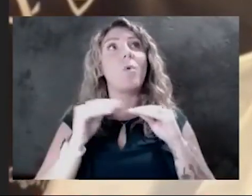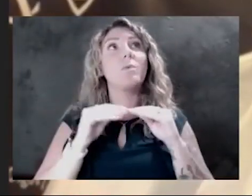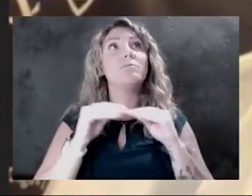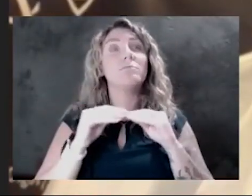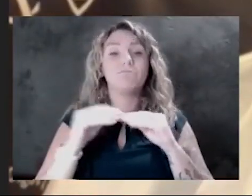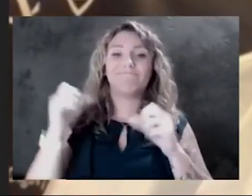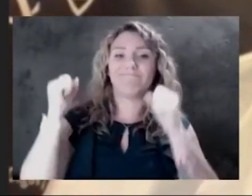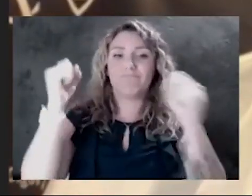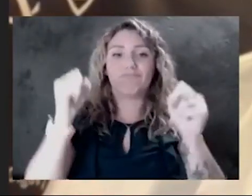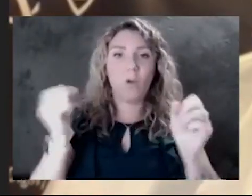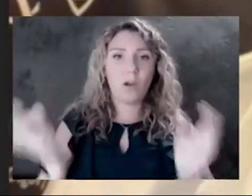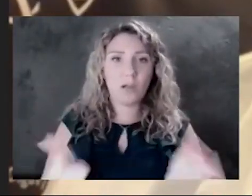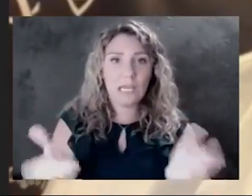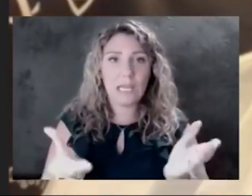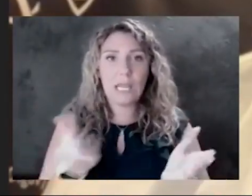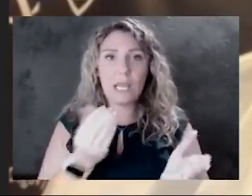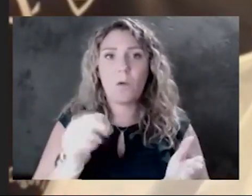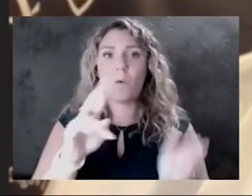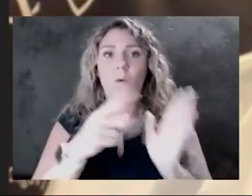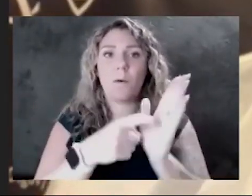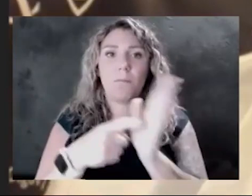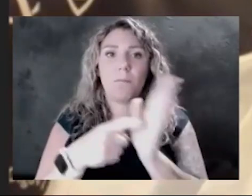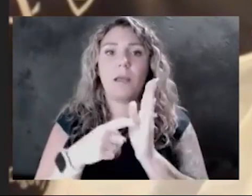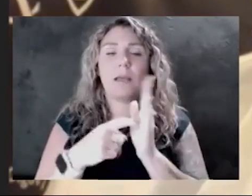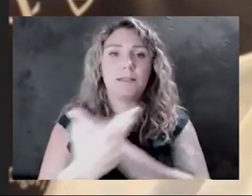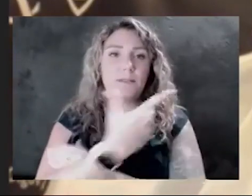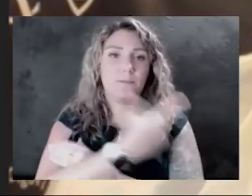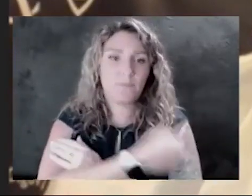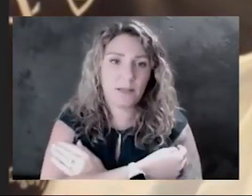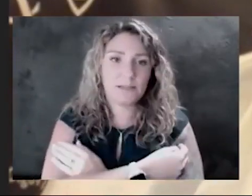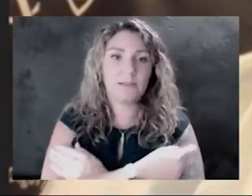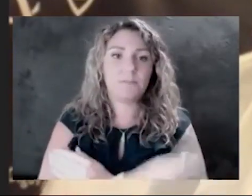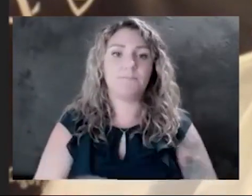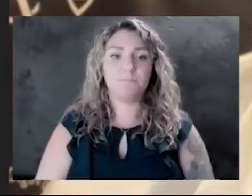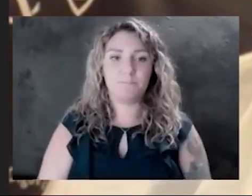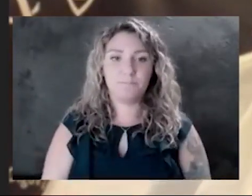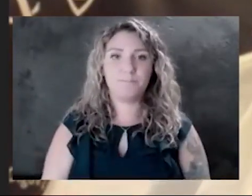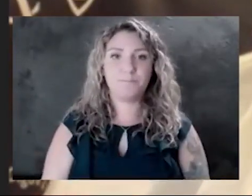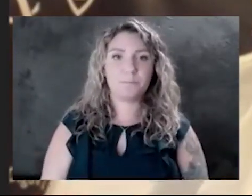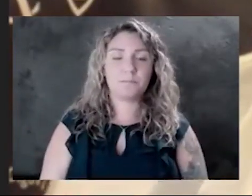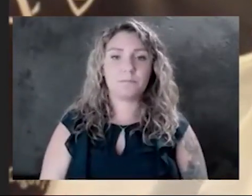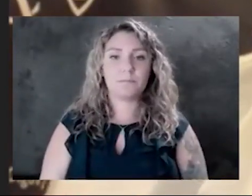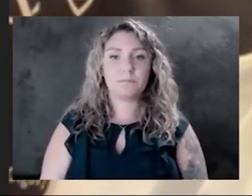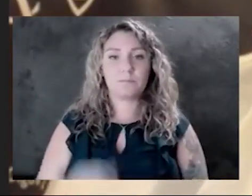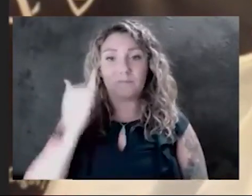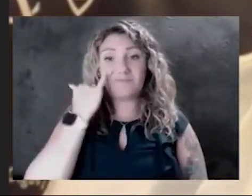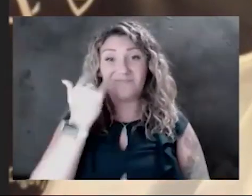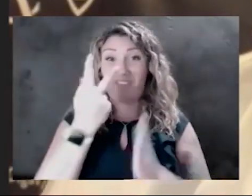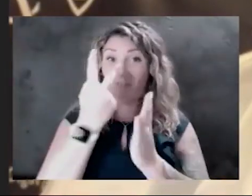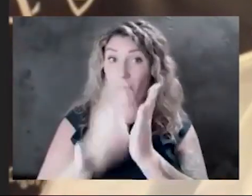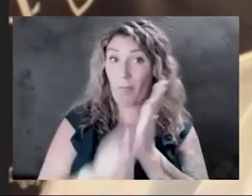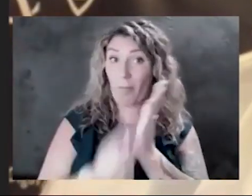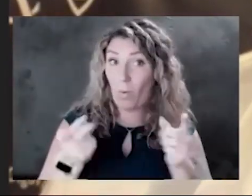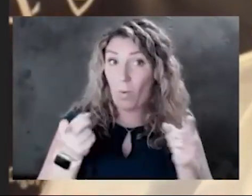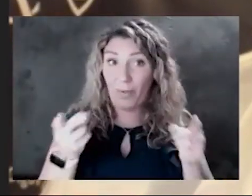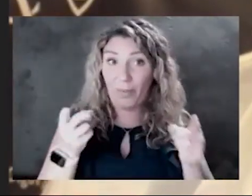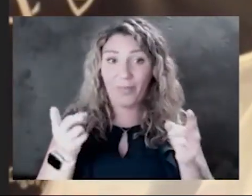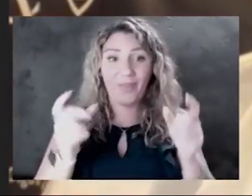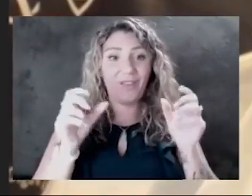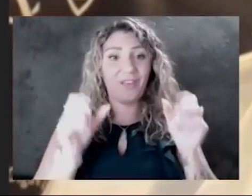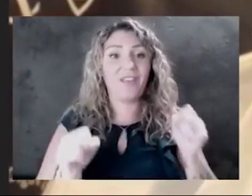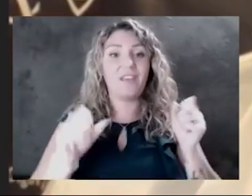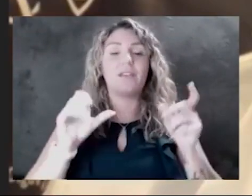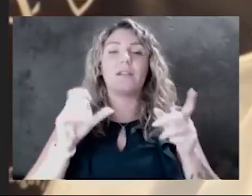encouragement or mandating of vaccinations. Because if we can do both of those, we can get this under